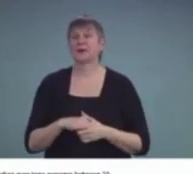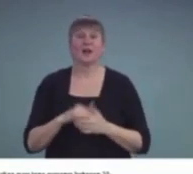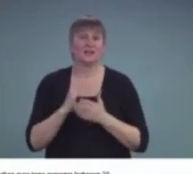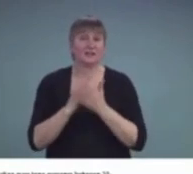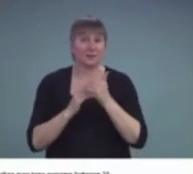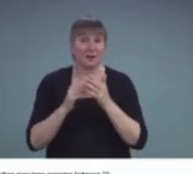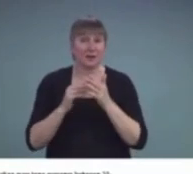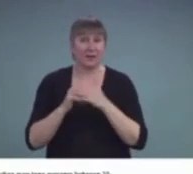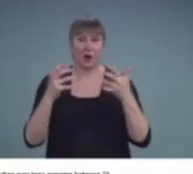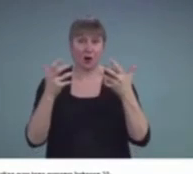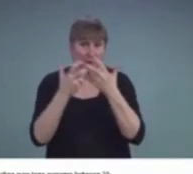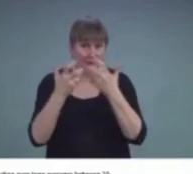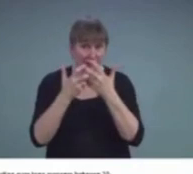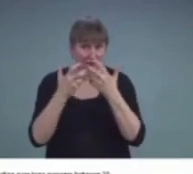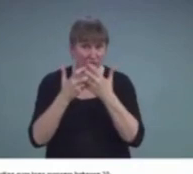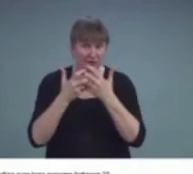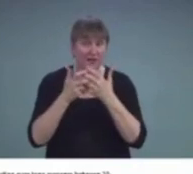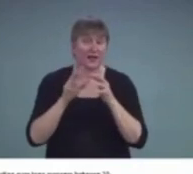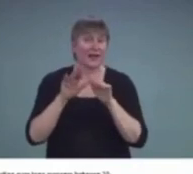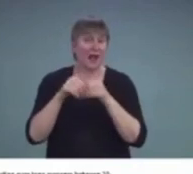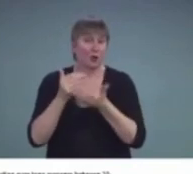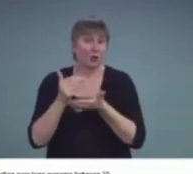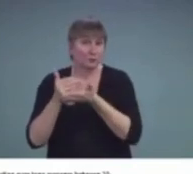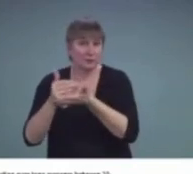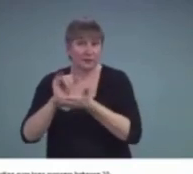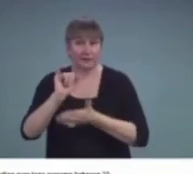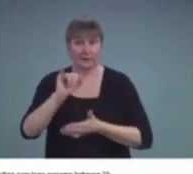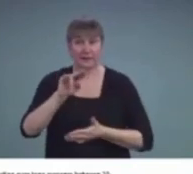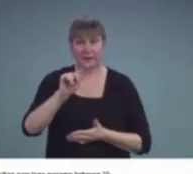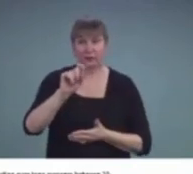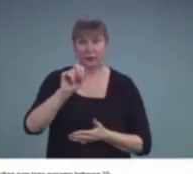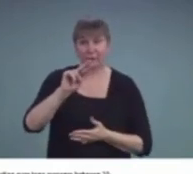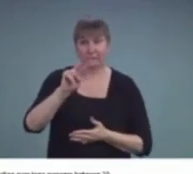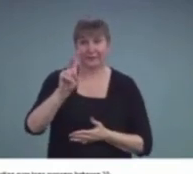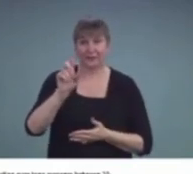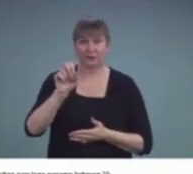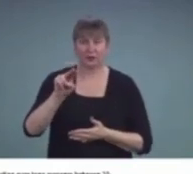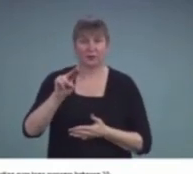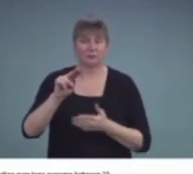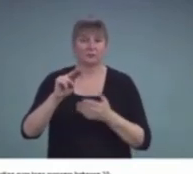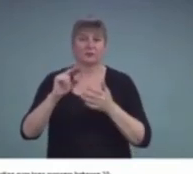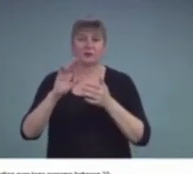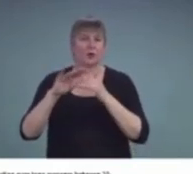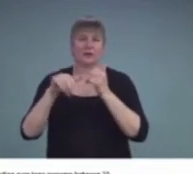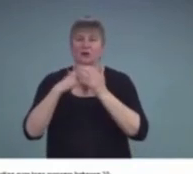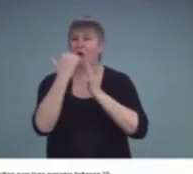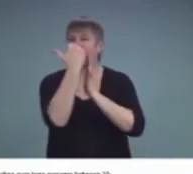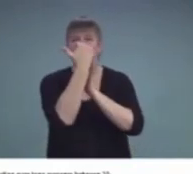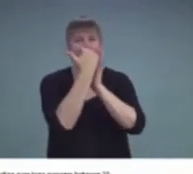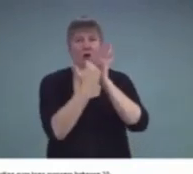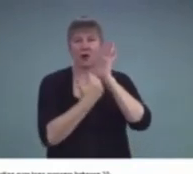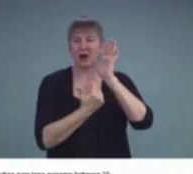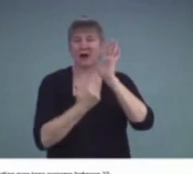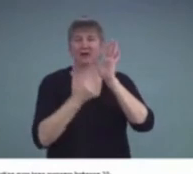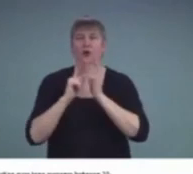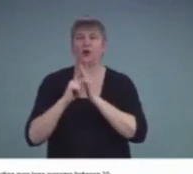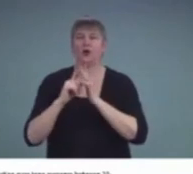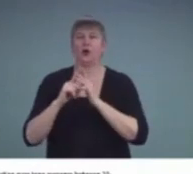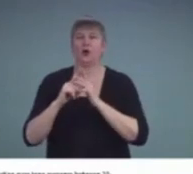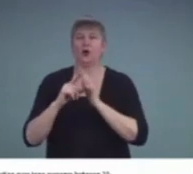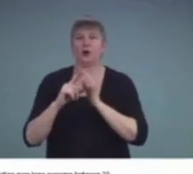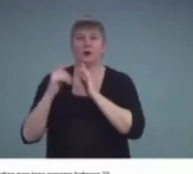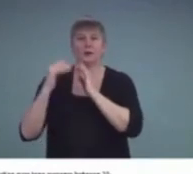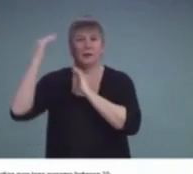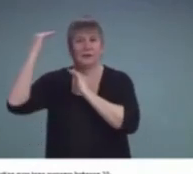intervention. some of those are laid out for each of the unilateral hearing loss or single sighted deafness.